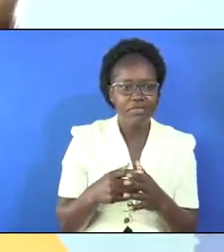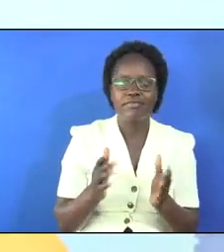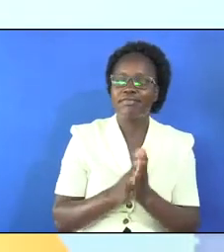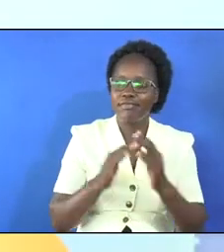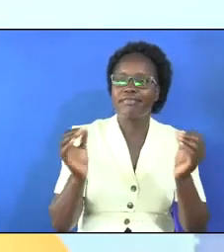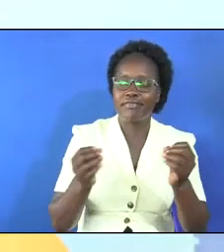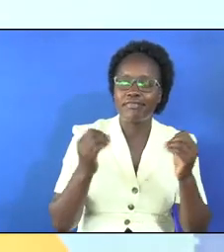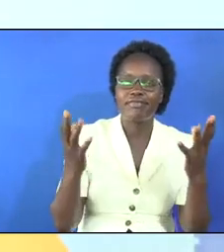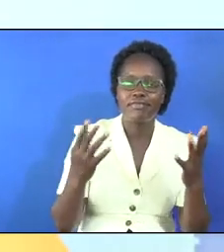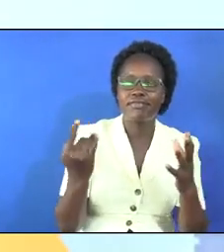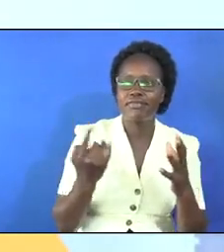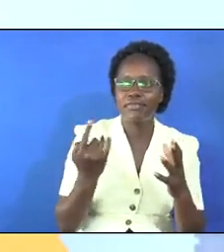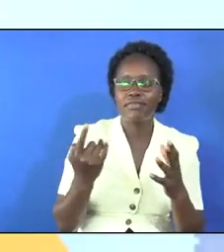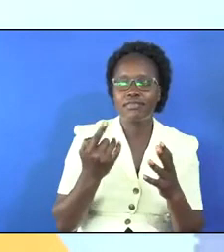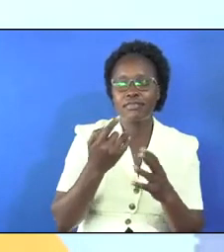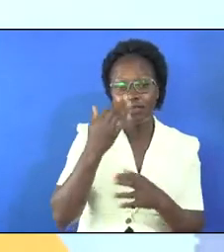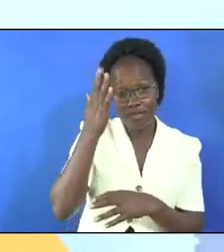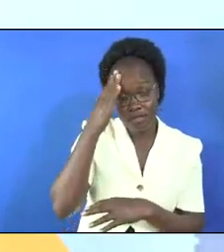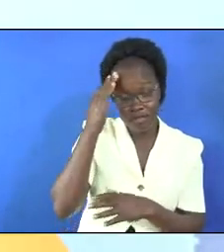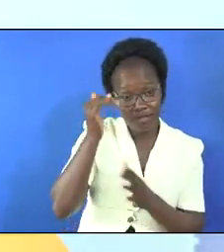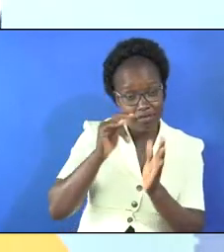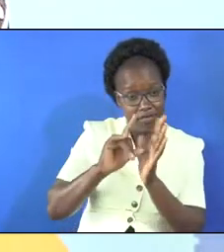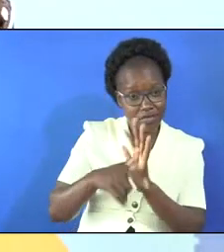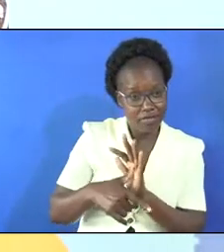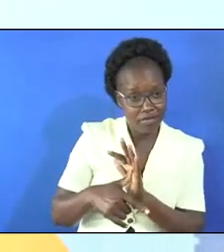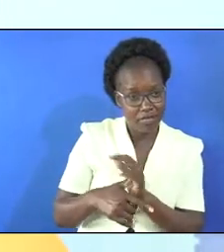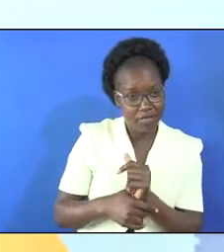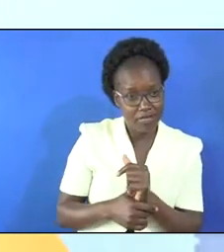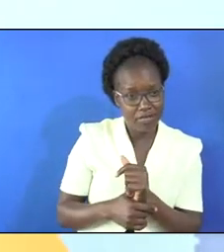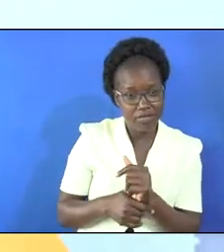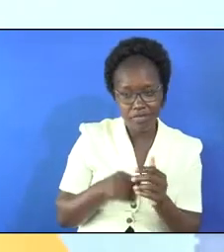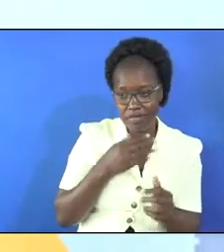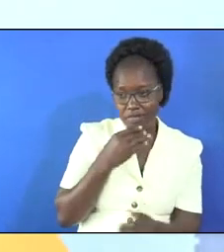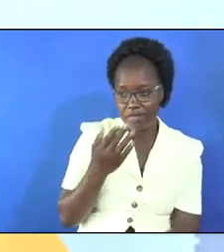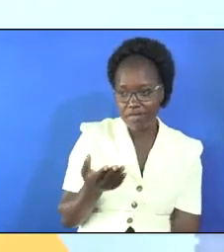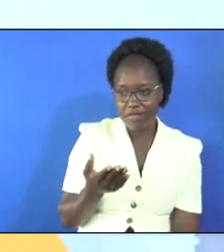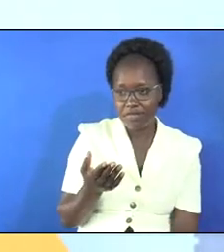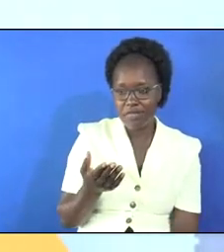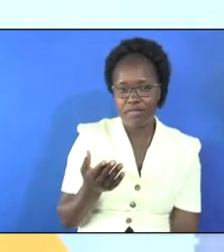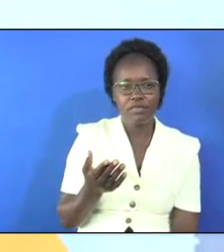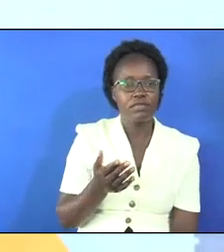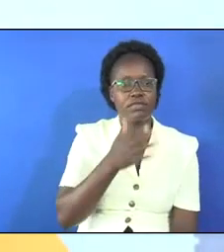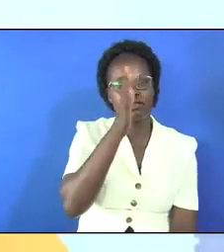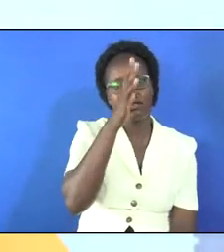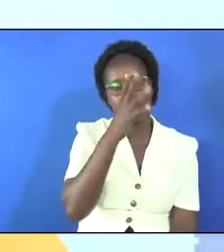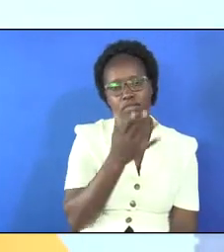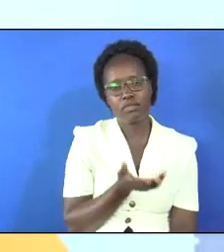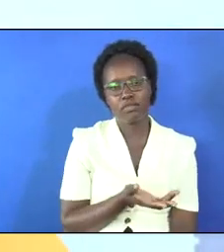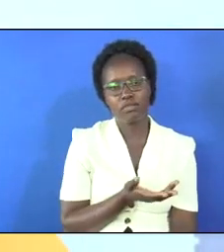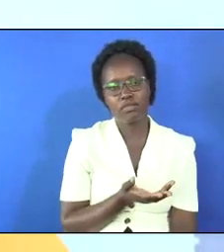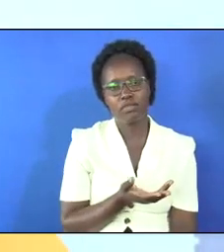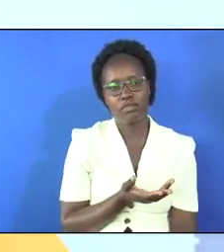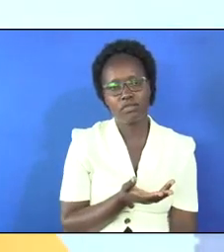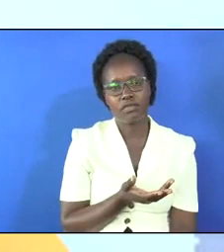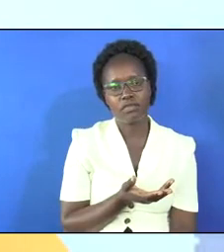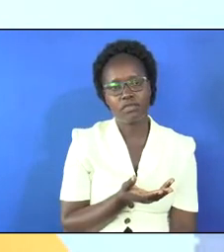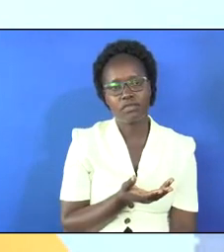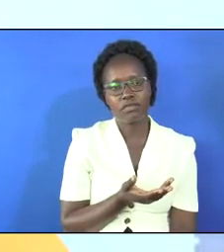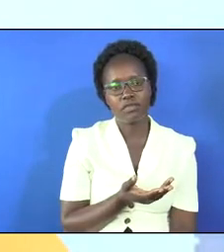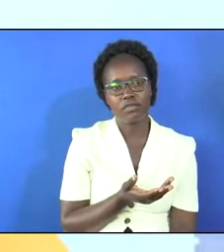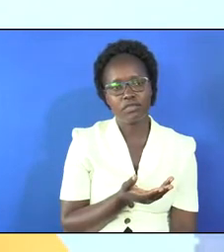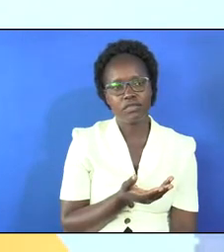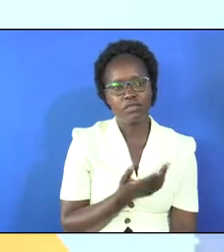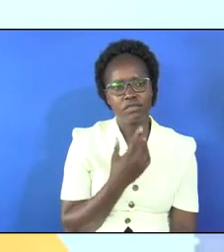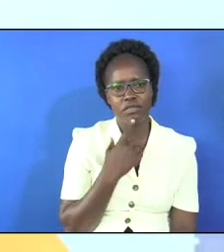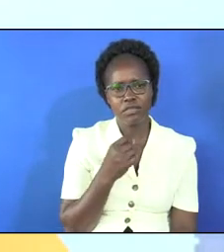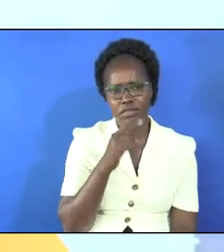hallelujah only to discover that the man was riding the following day